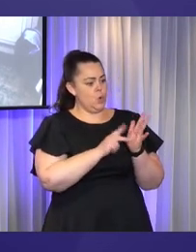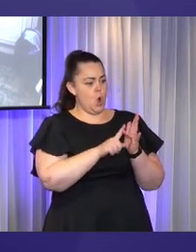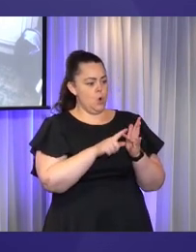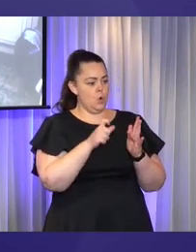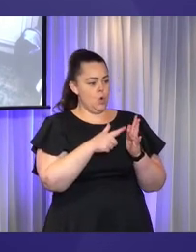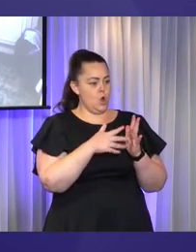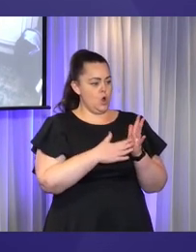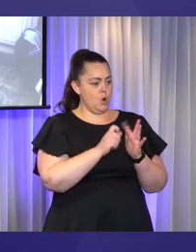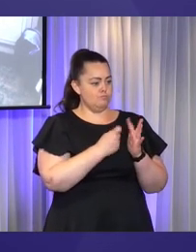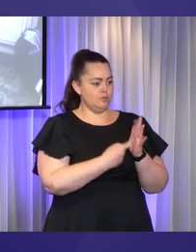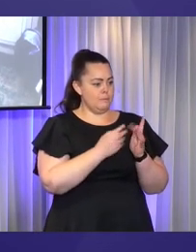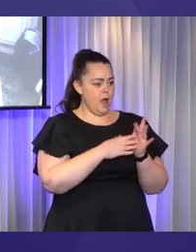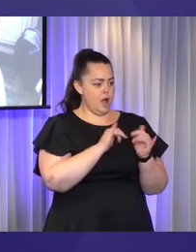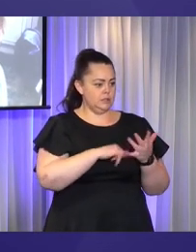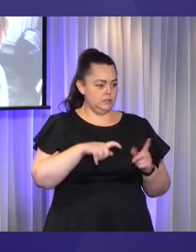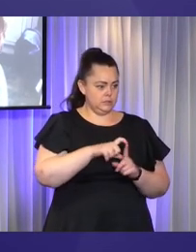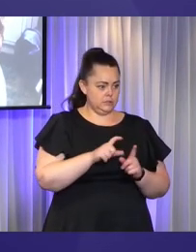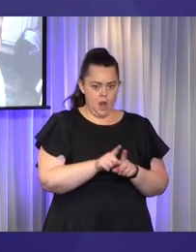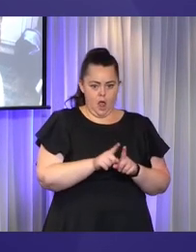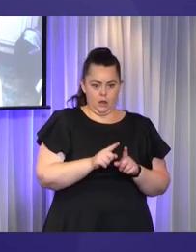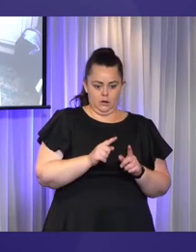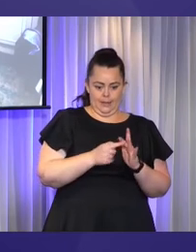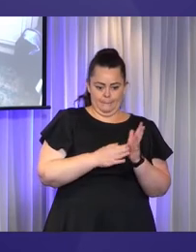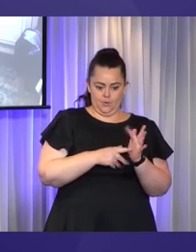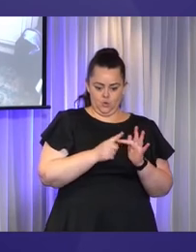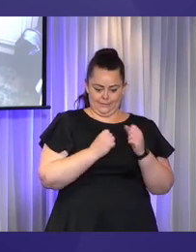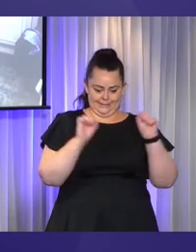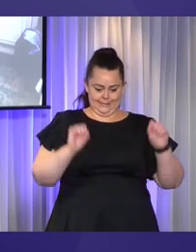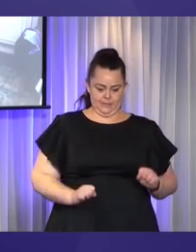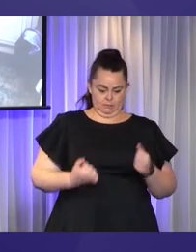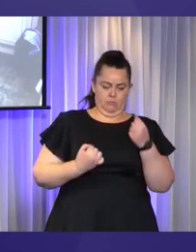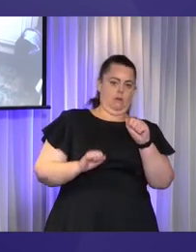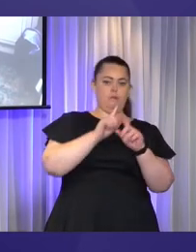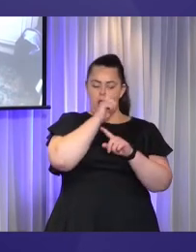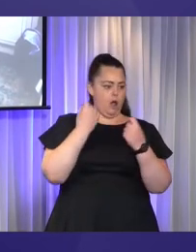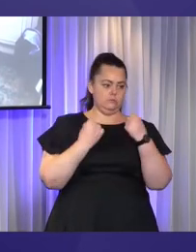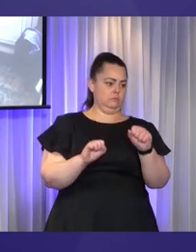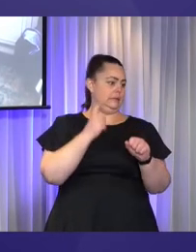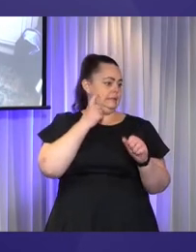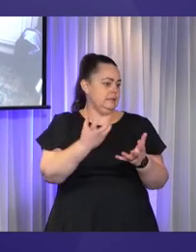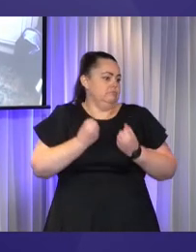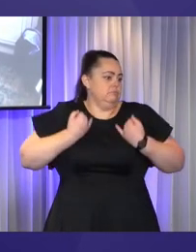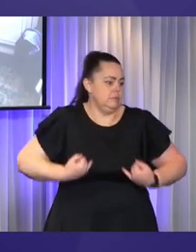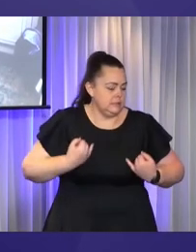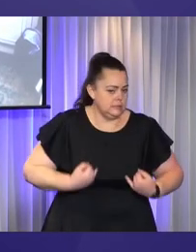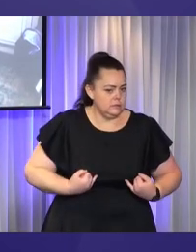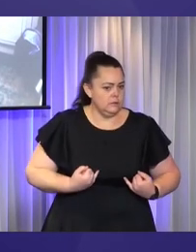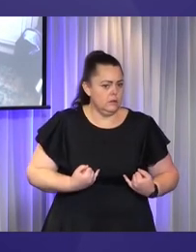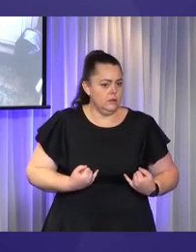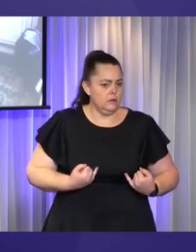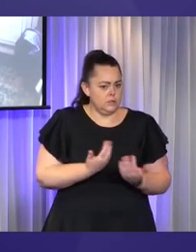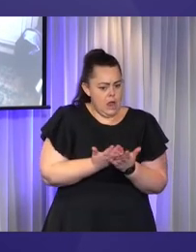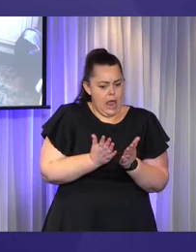I might start with you, Kerry, if it's all right, but how do we ensure that people with invisible disabilities are